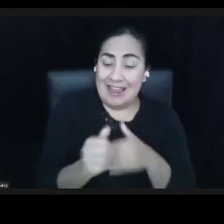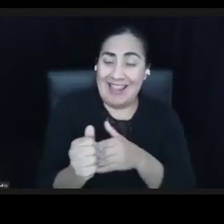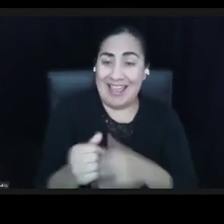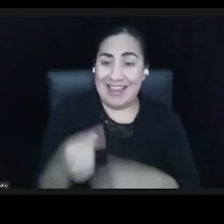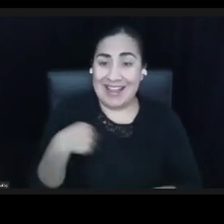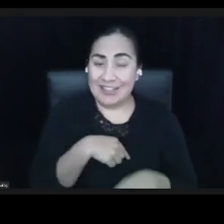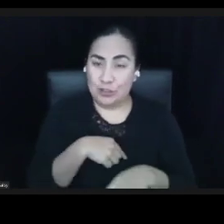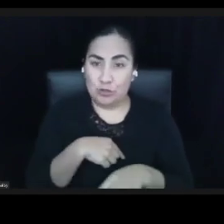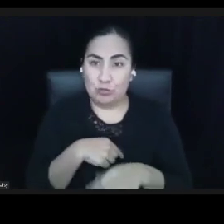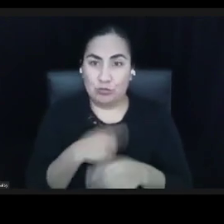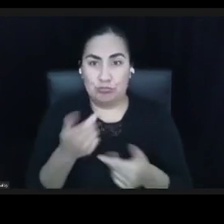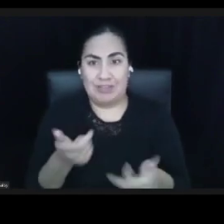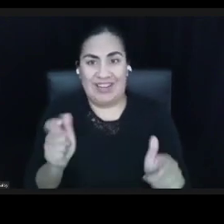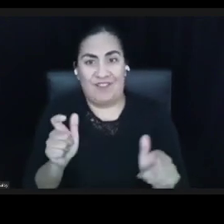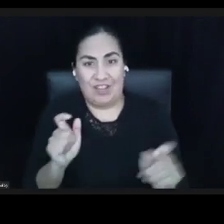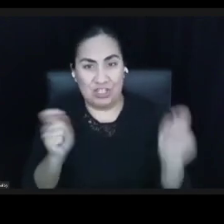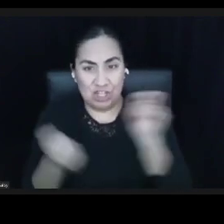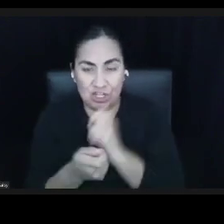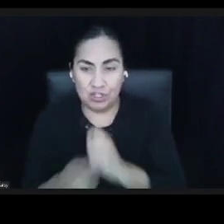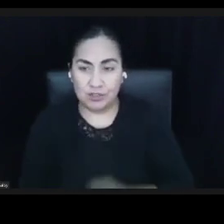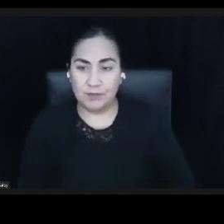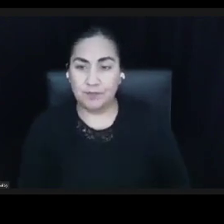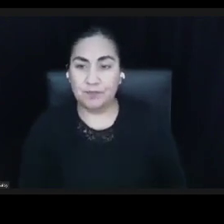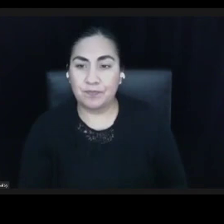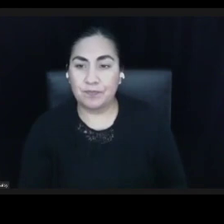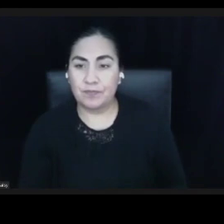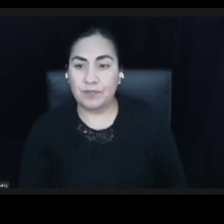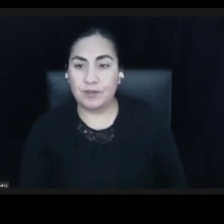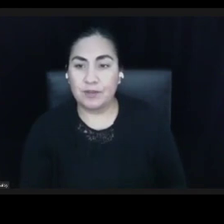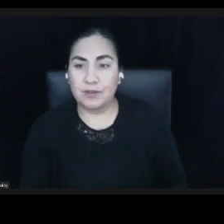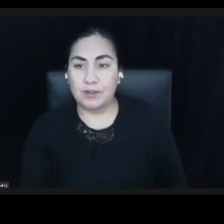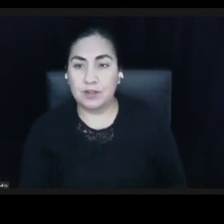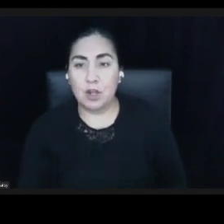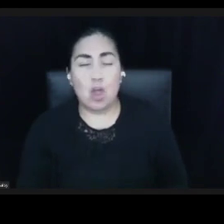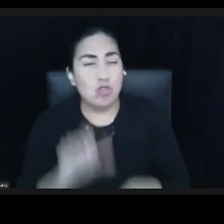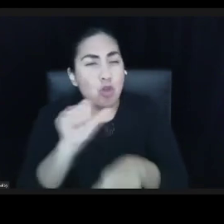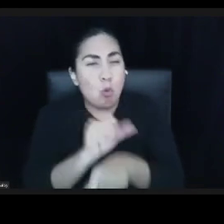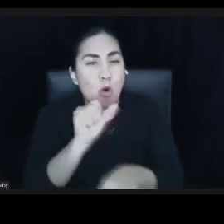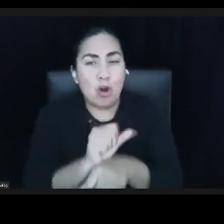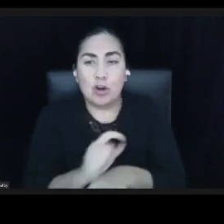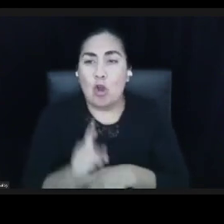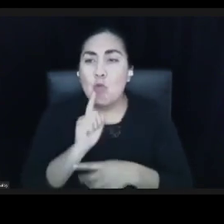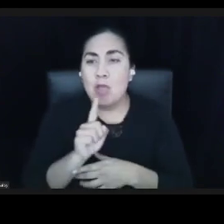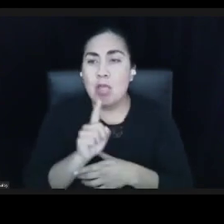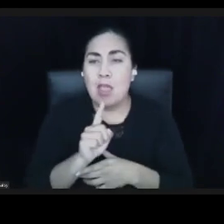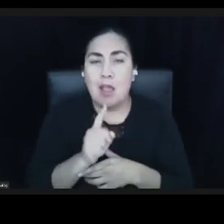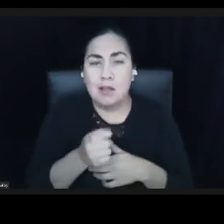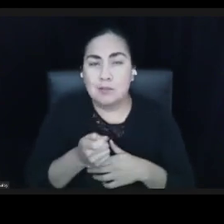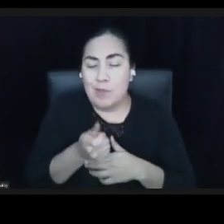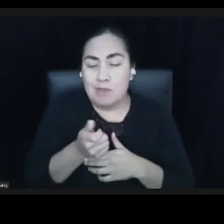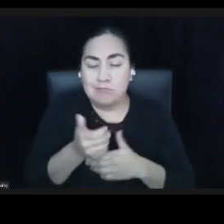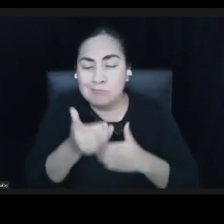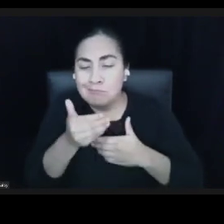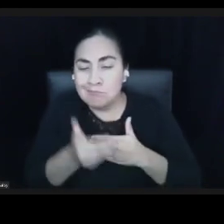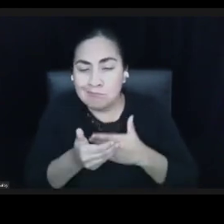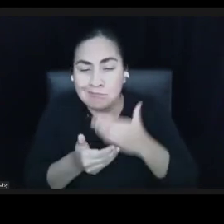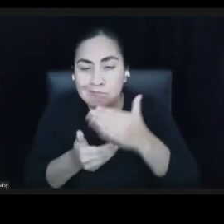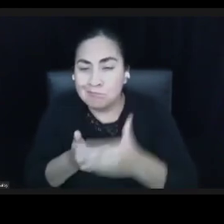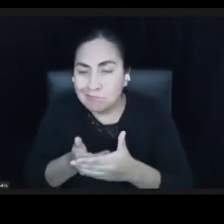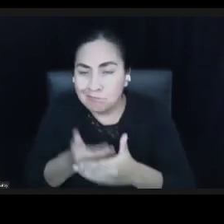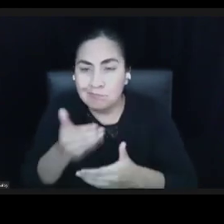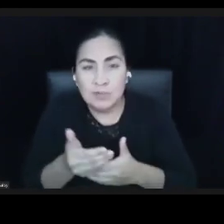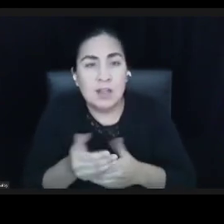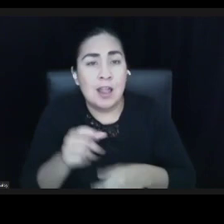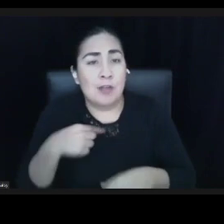changes. the work has been incremental. And as we move toward an